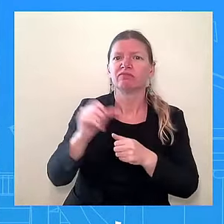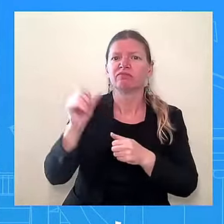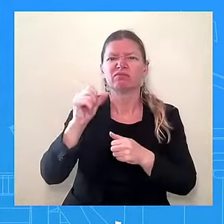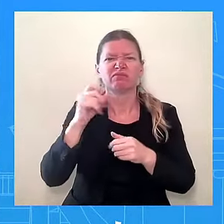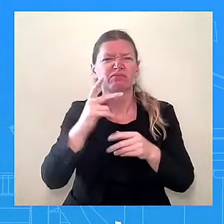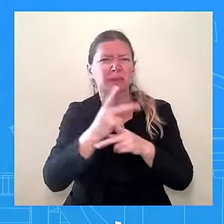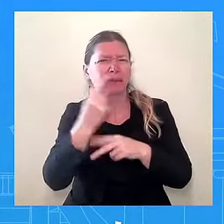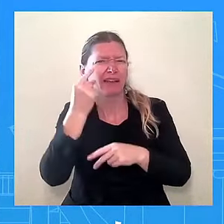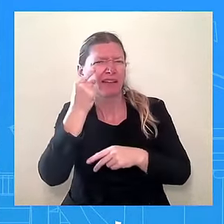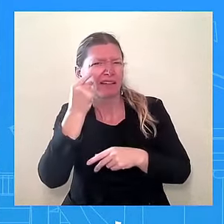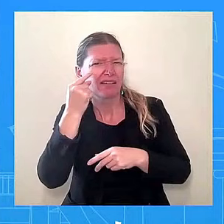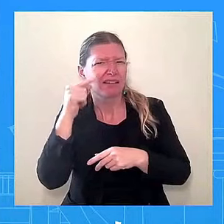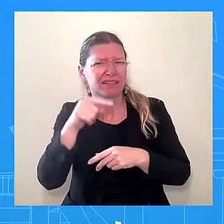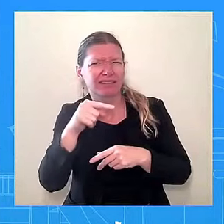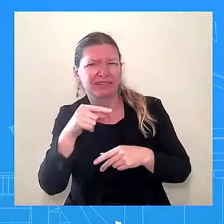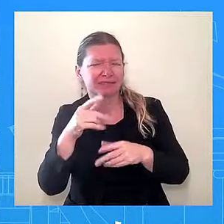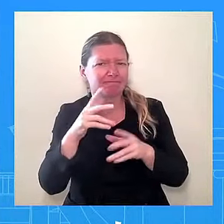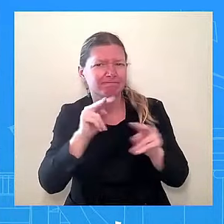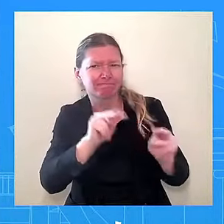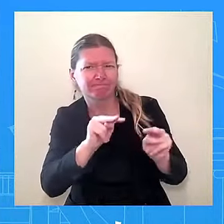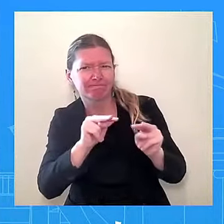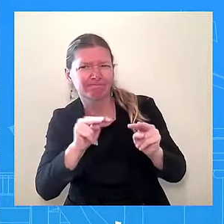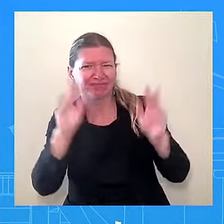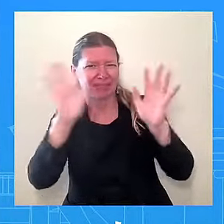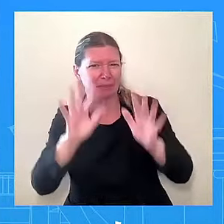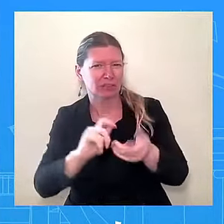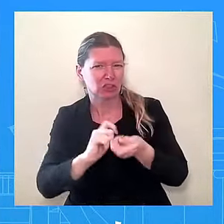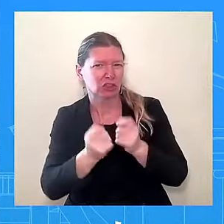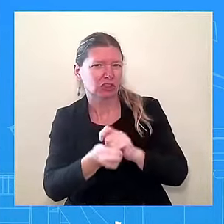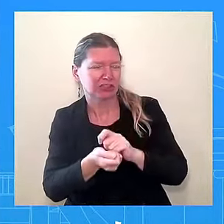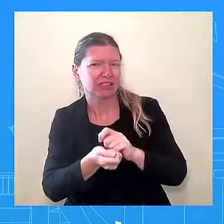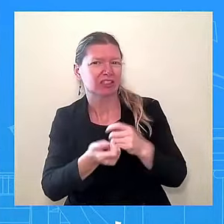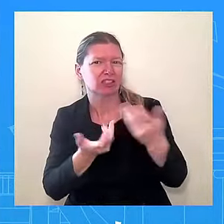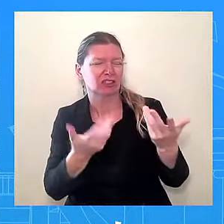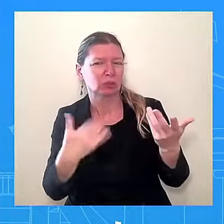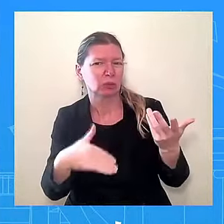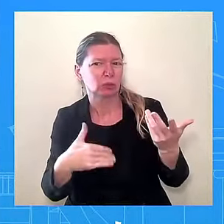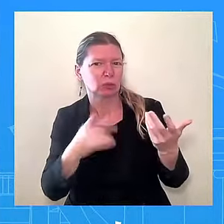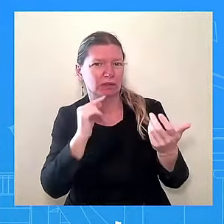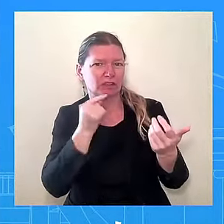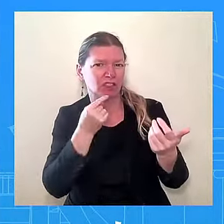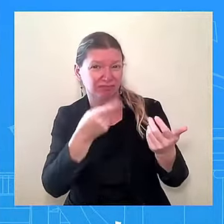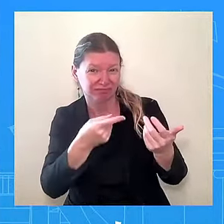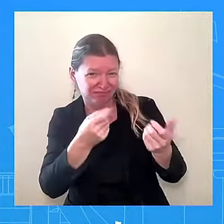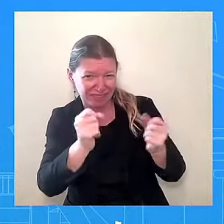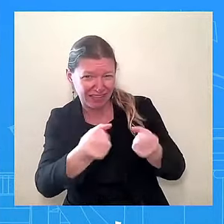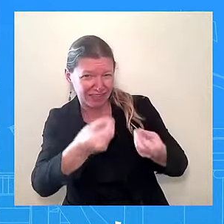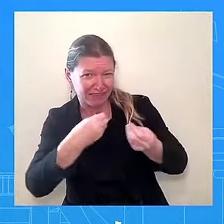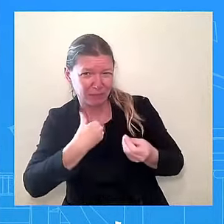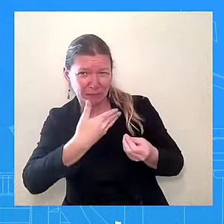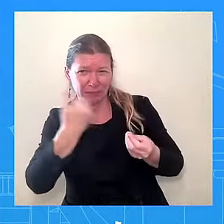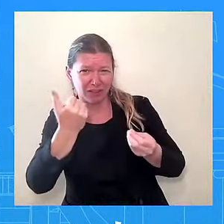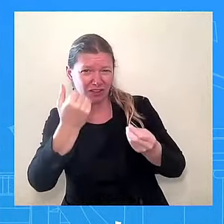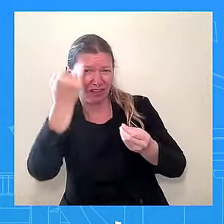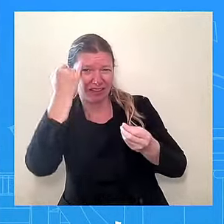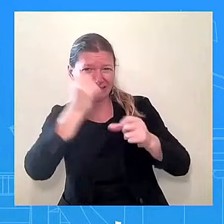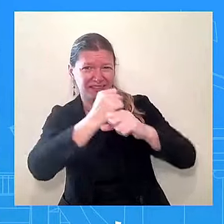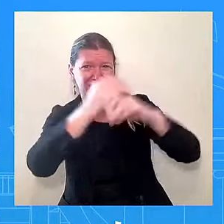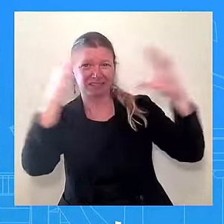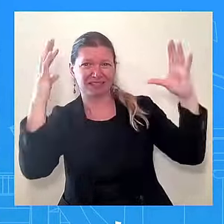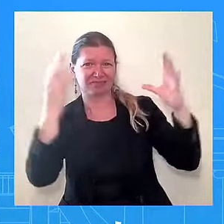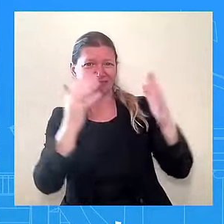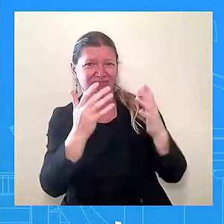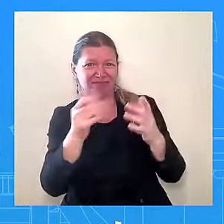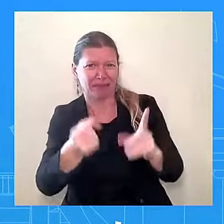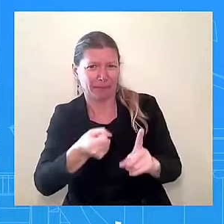and what the impact has been in terms of the American investment required to help sort of accommodate these communities and where it